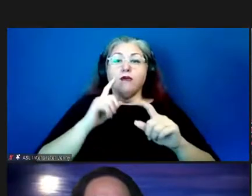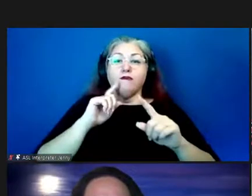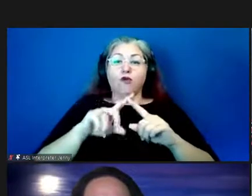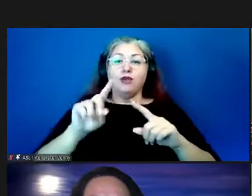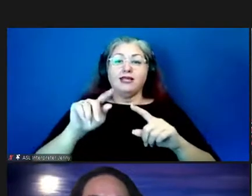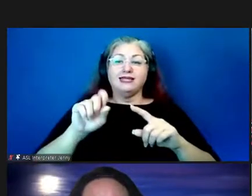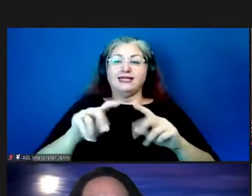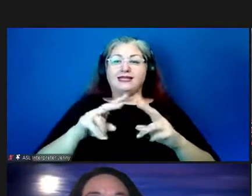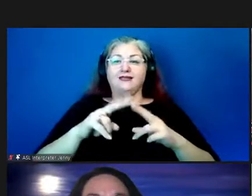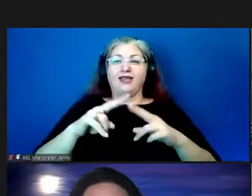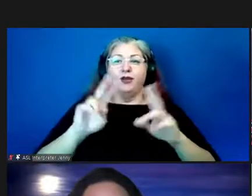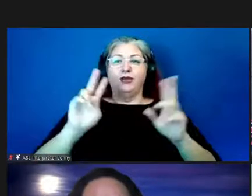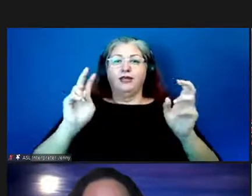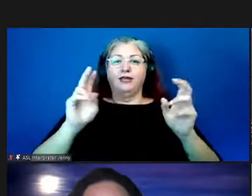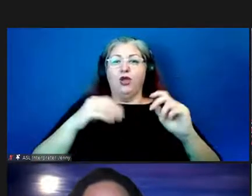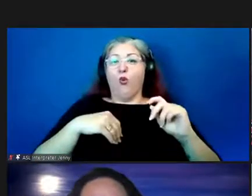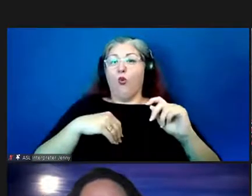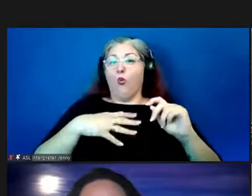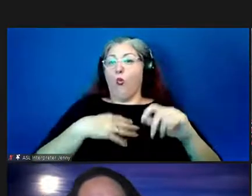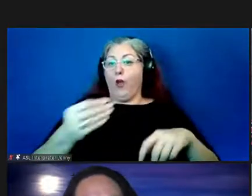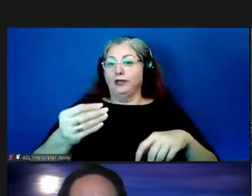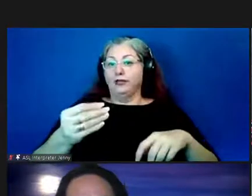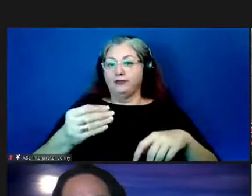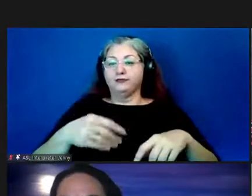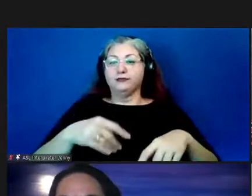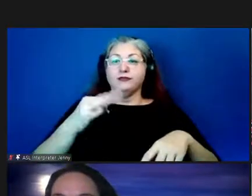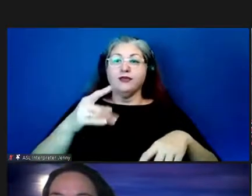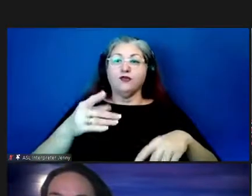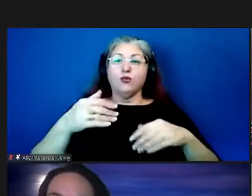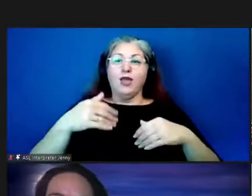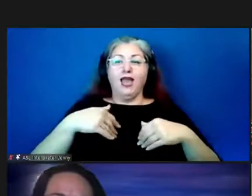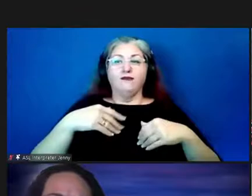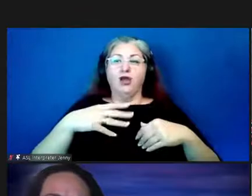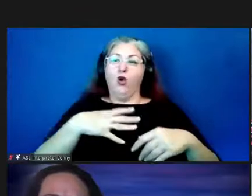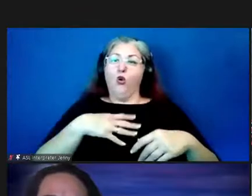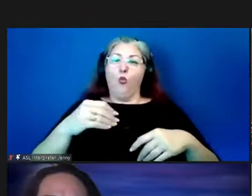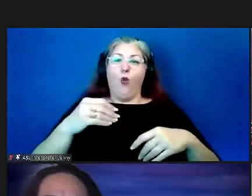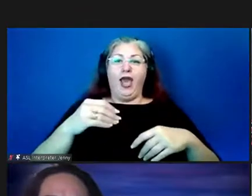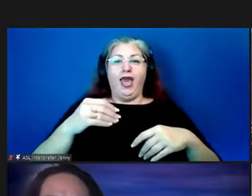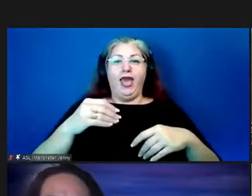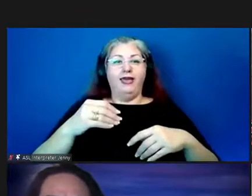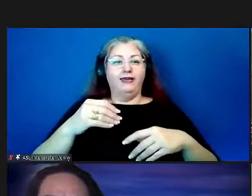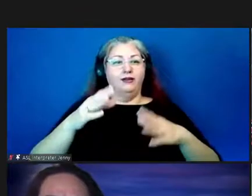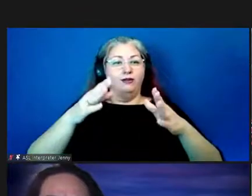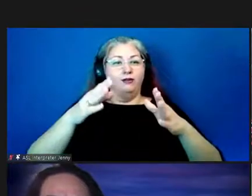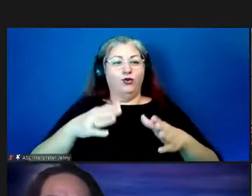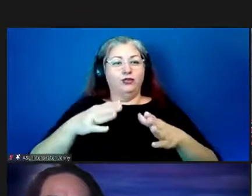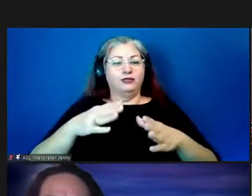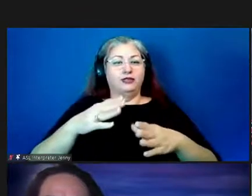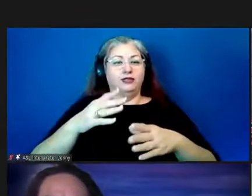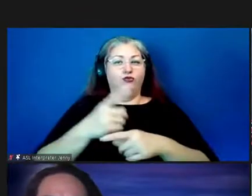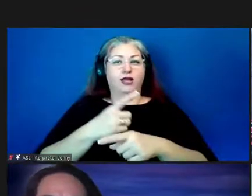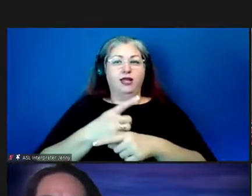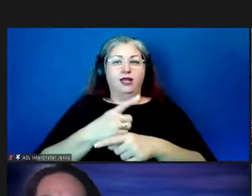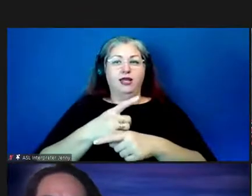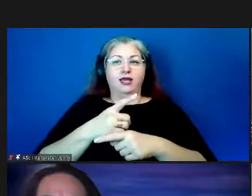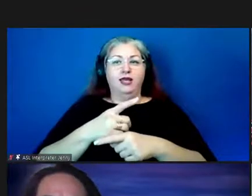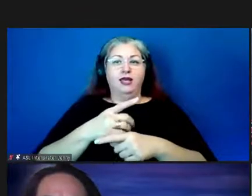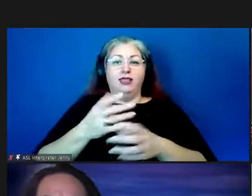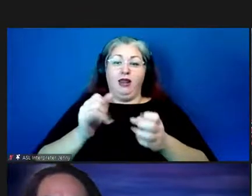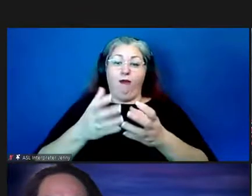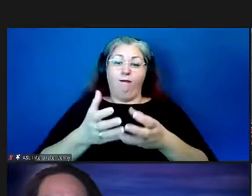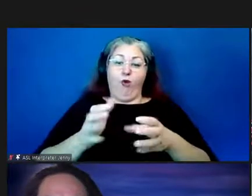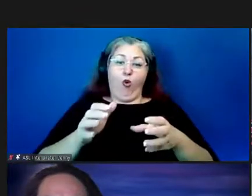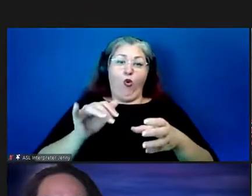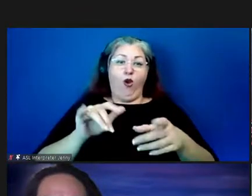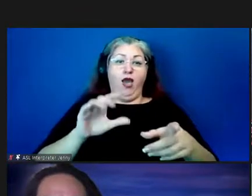very white if you have the wasp you know white anglo-saxon person bowl uh the bowl that